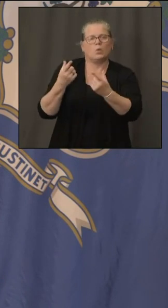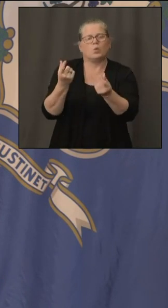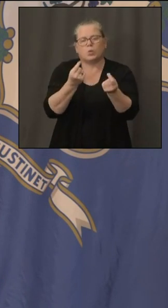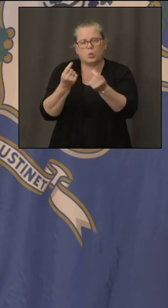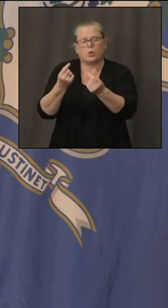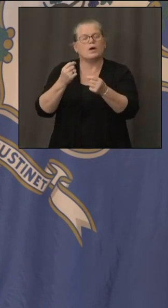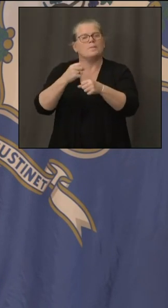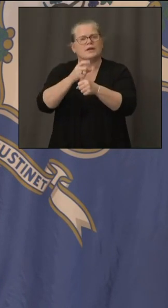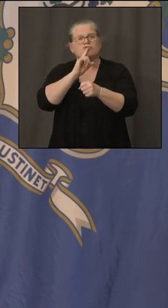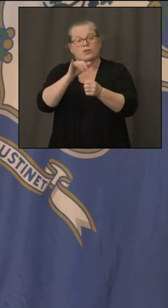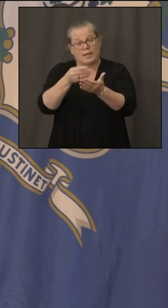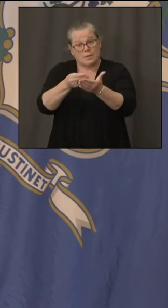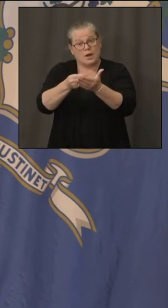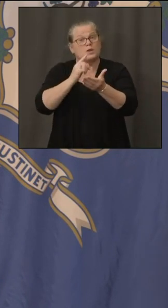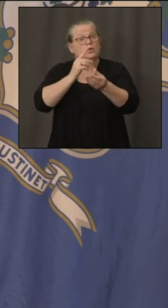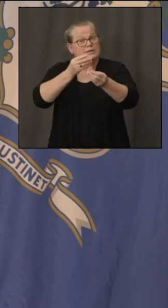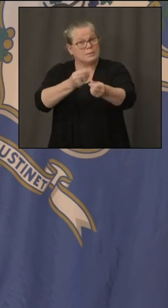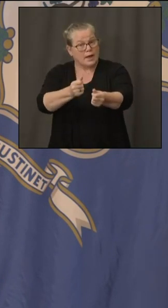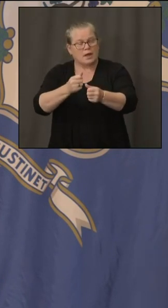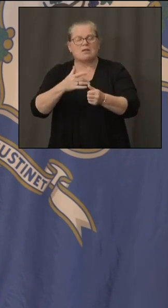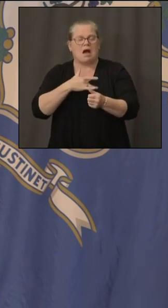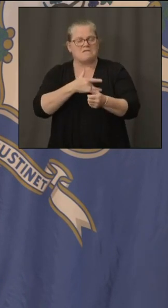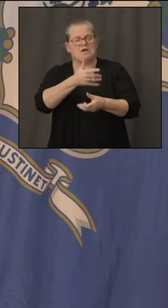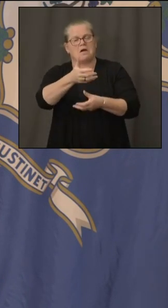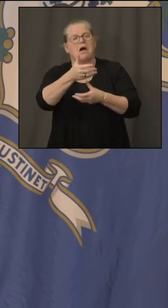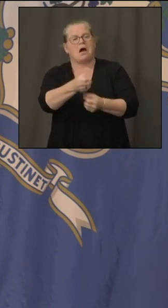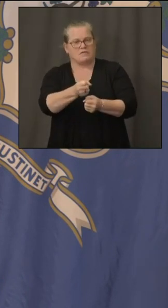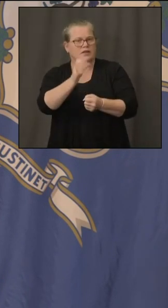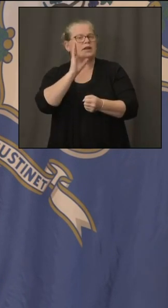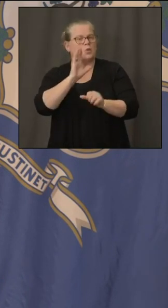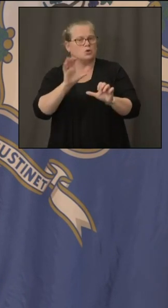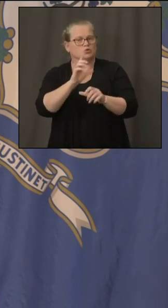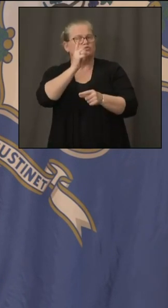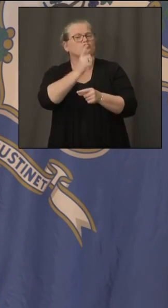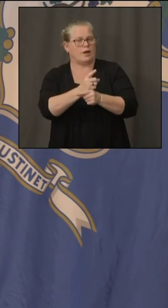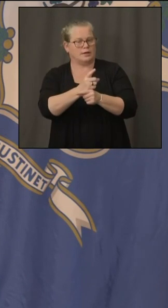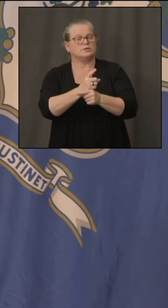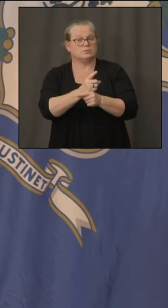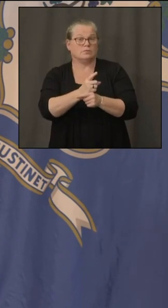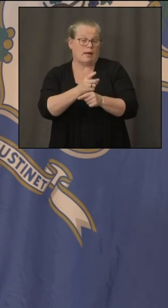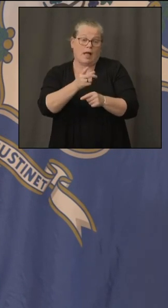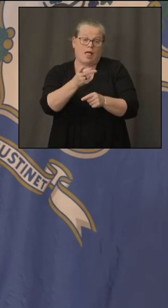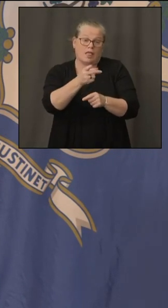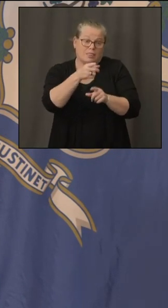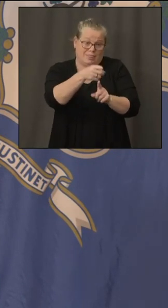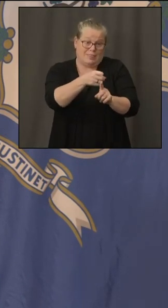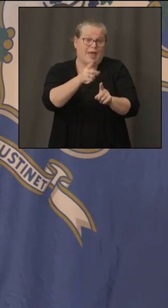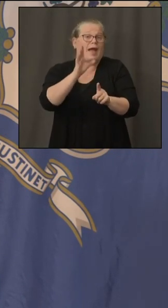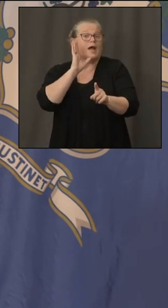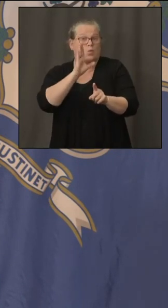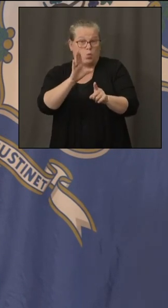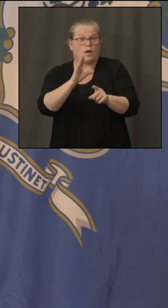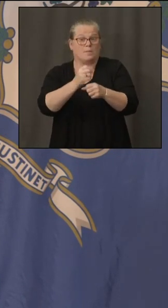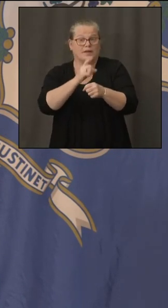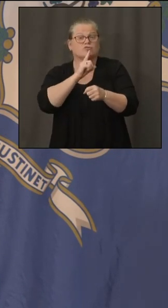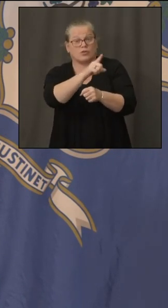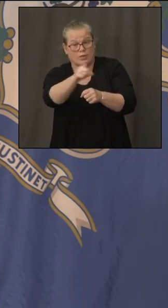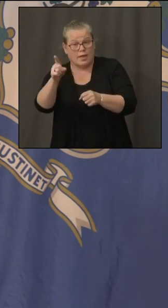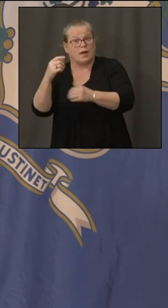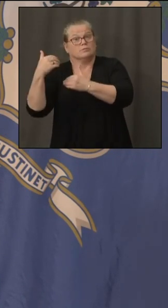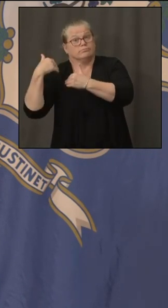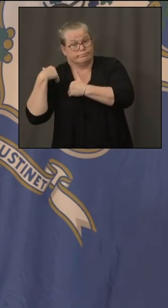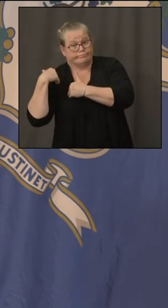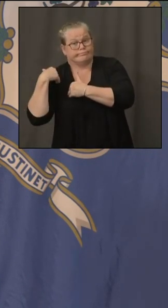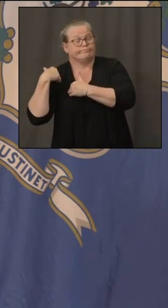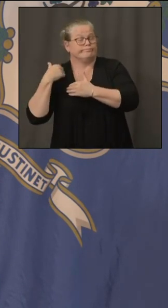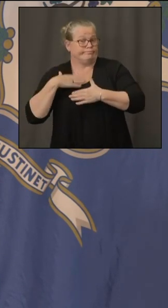great deal of confidence that um uh pure is going to do the right thing and hold people accountable and what's your level of